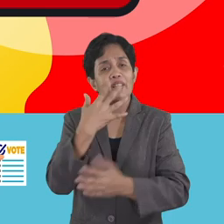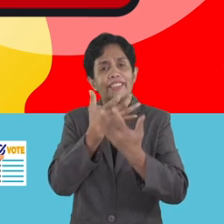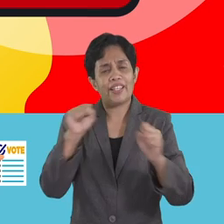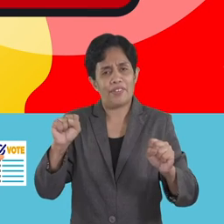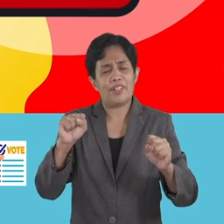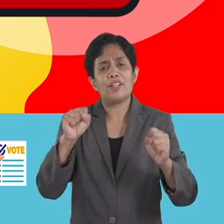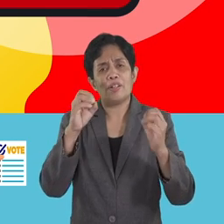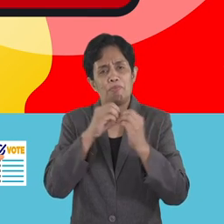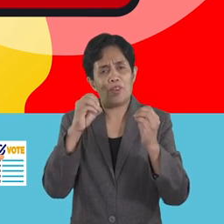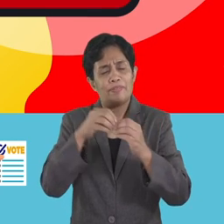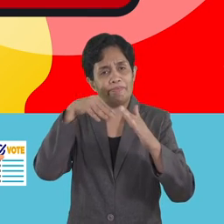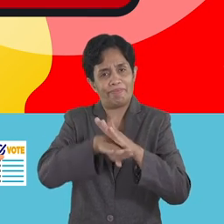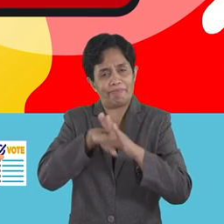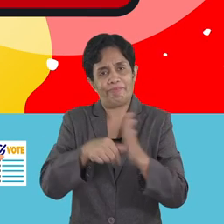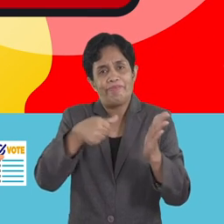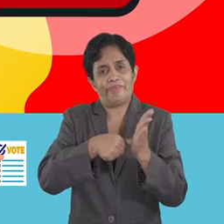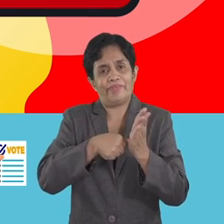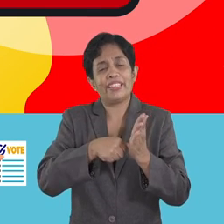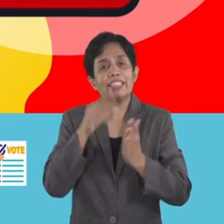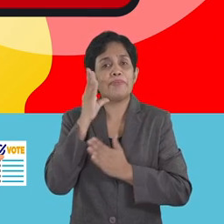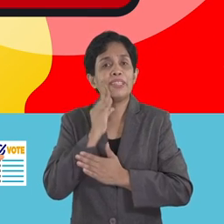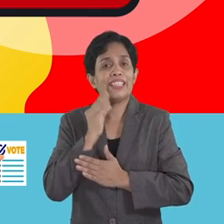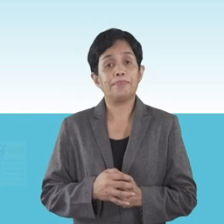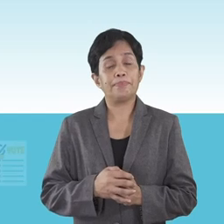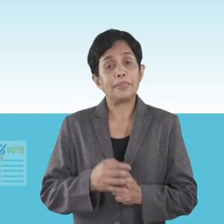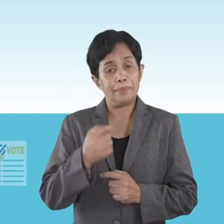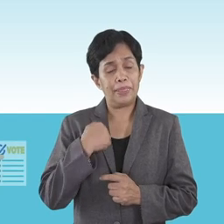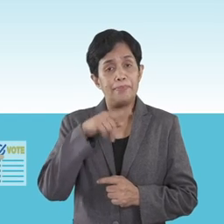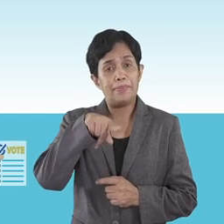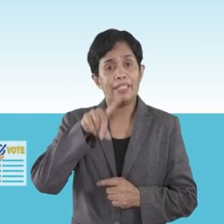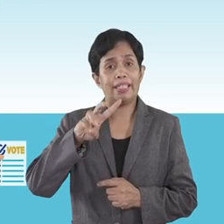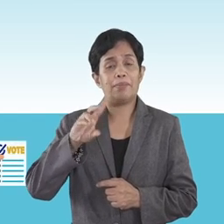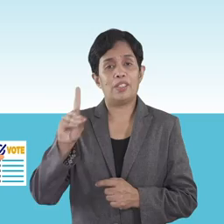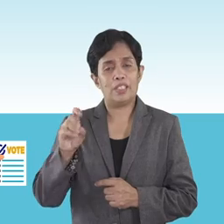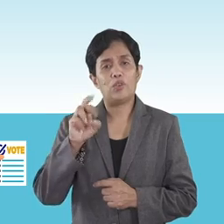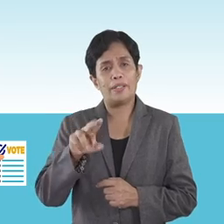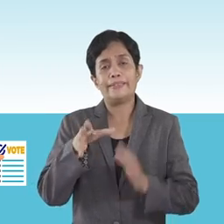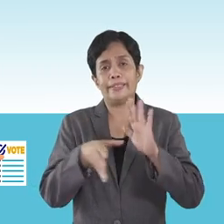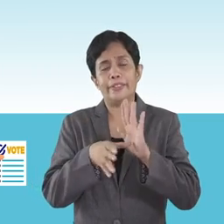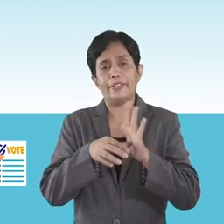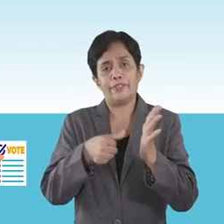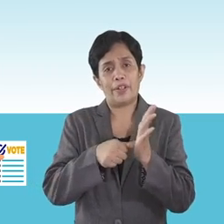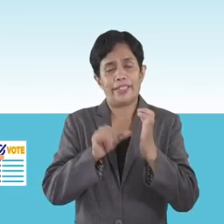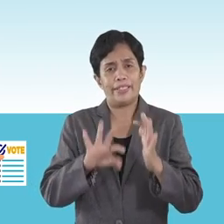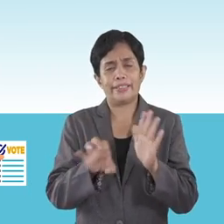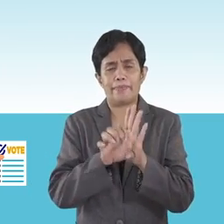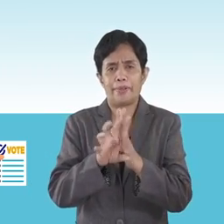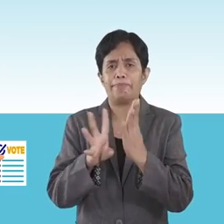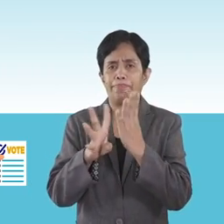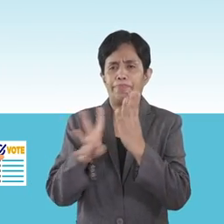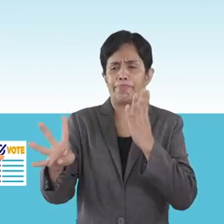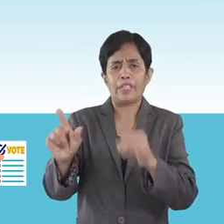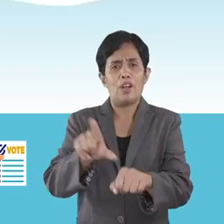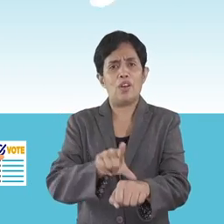Day for a safer and more accessible voting experience. I am a PWD or senior voter. If the lines